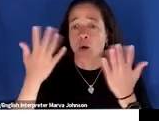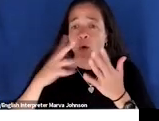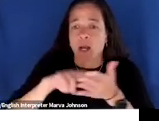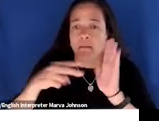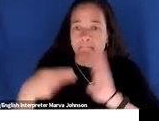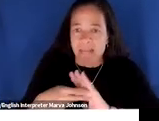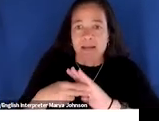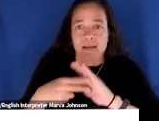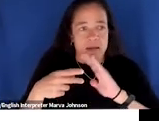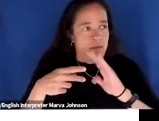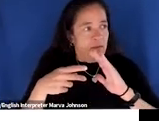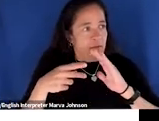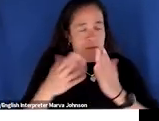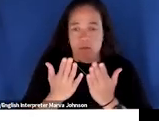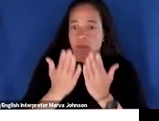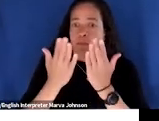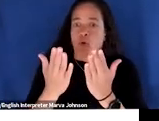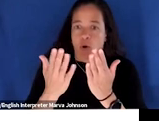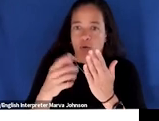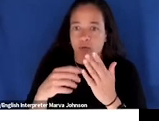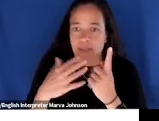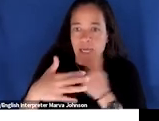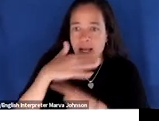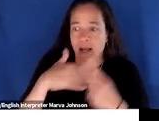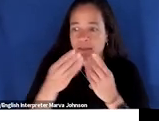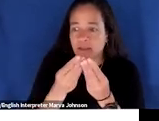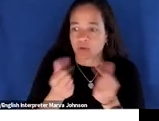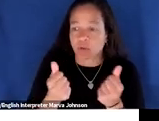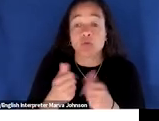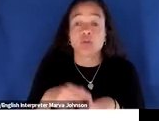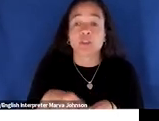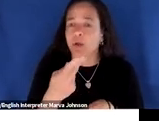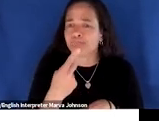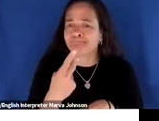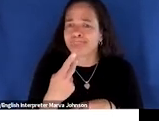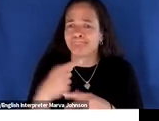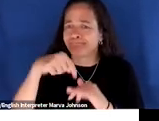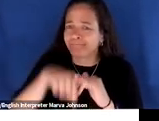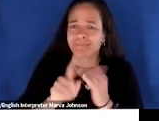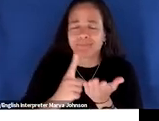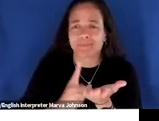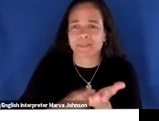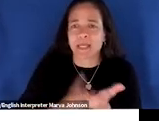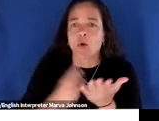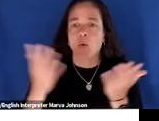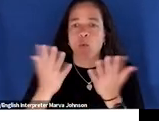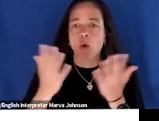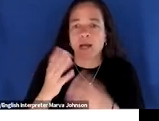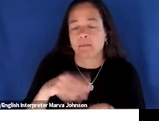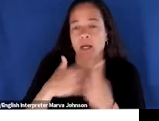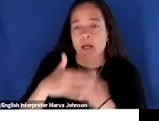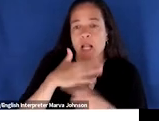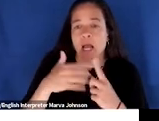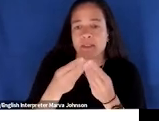journalist you know what does it mean to propose climate solutions so we got this into this great conversation of what a climate solution is and